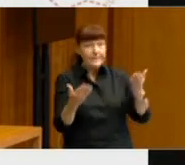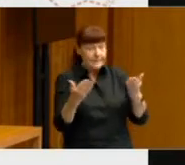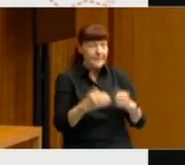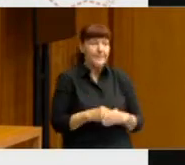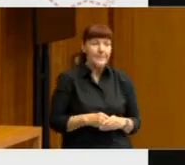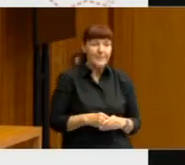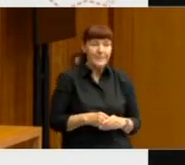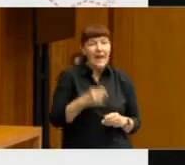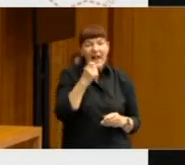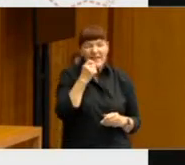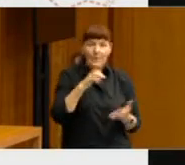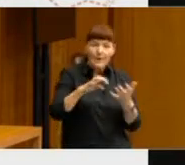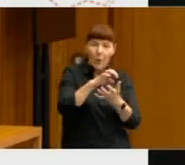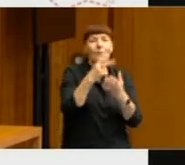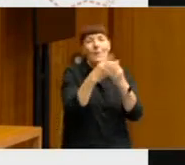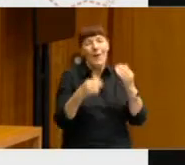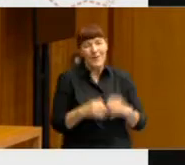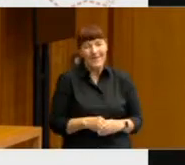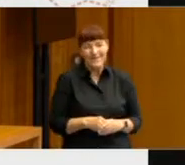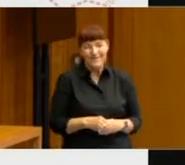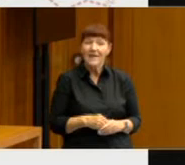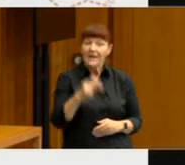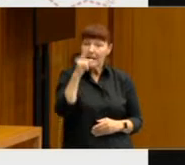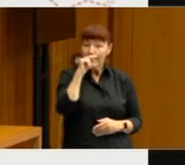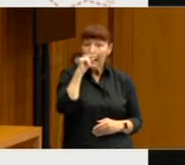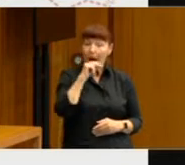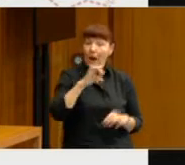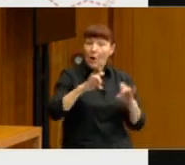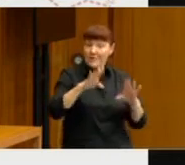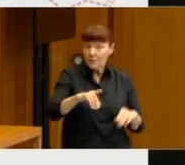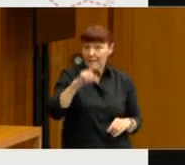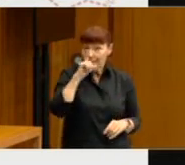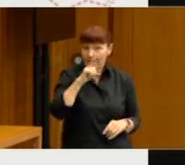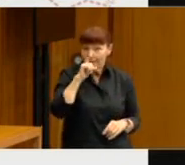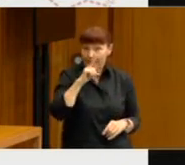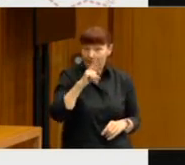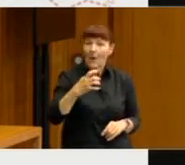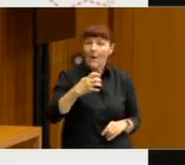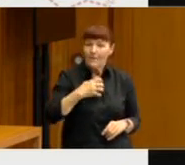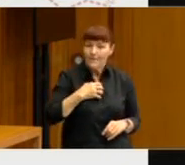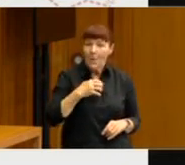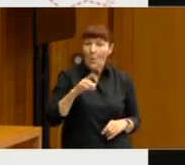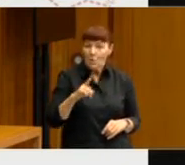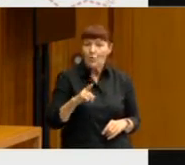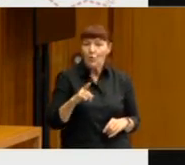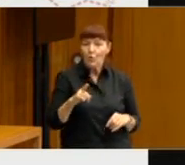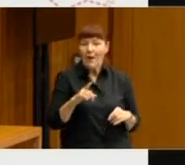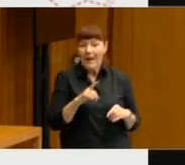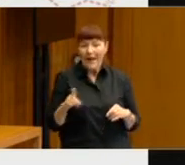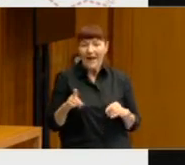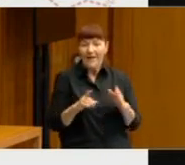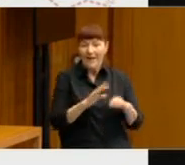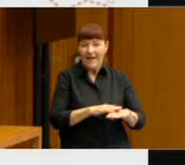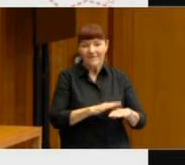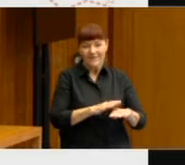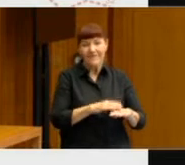it's a little bit of both. Younger Australians have always been further to the left of older Australians. But what we